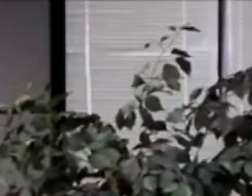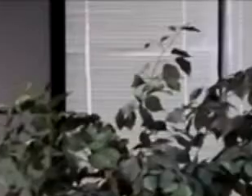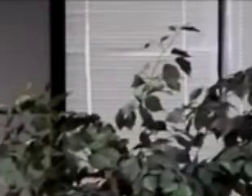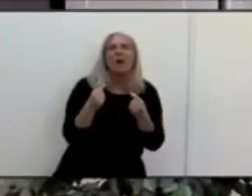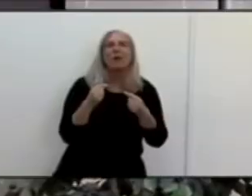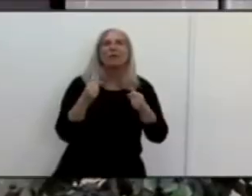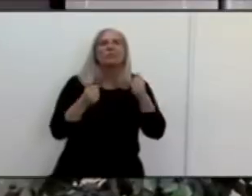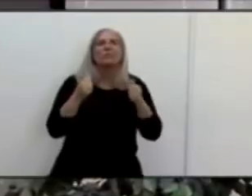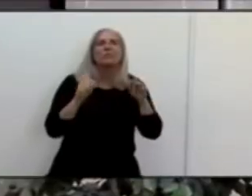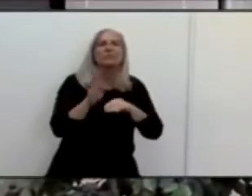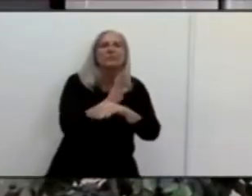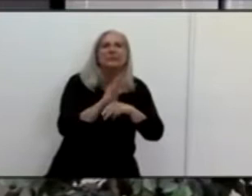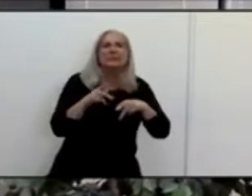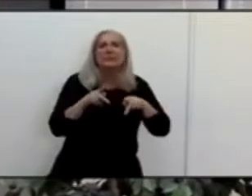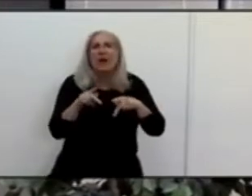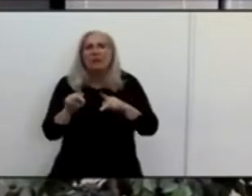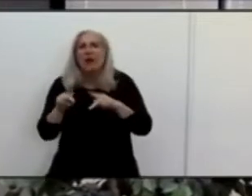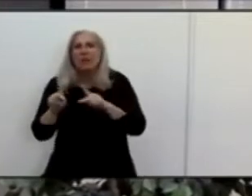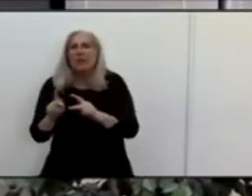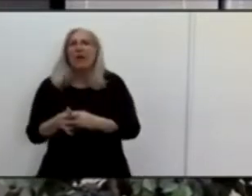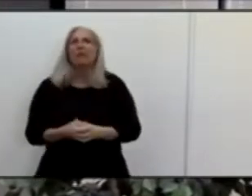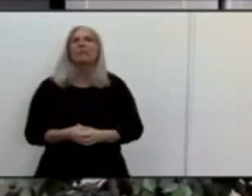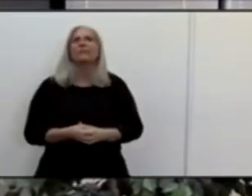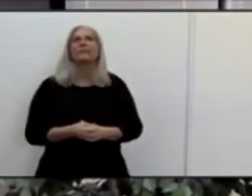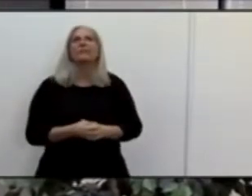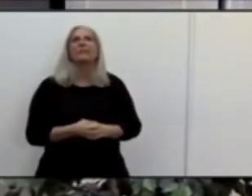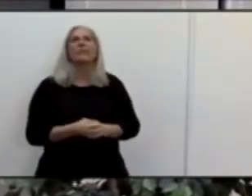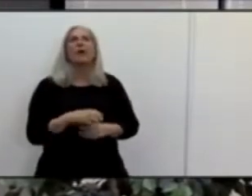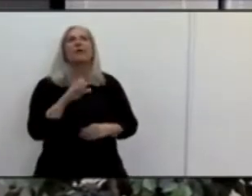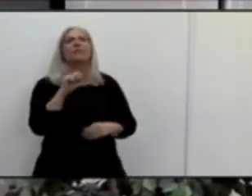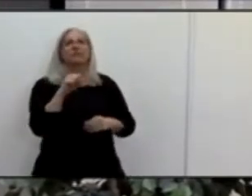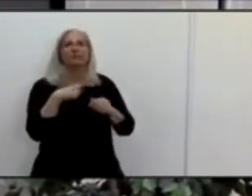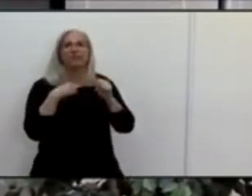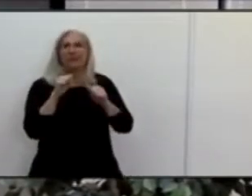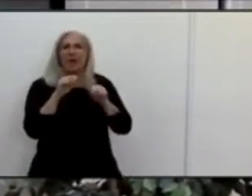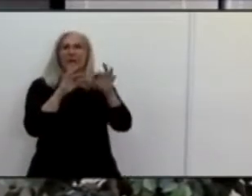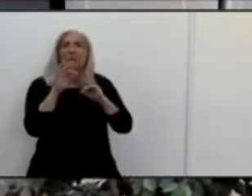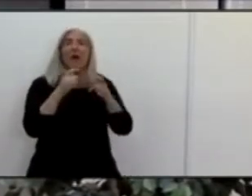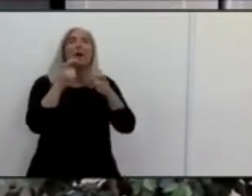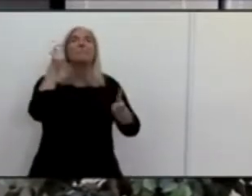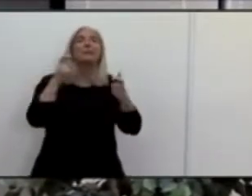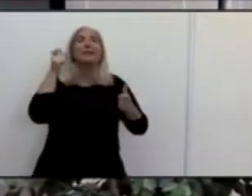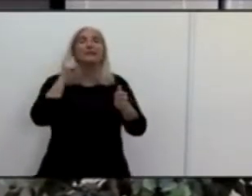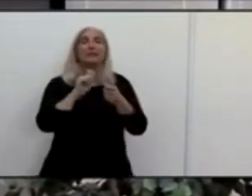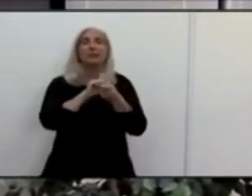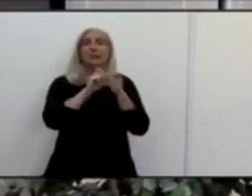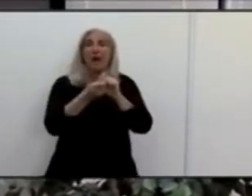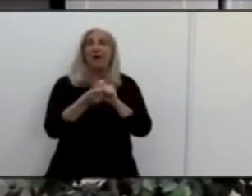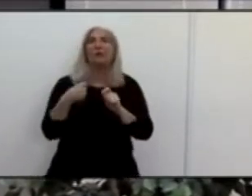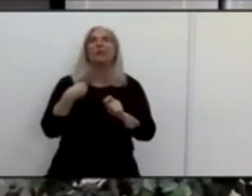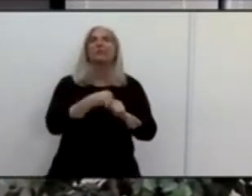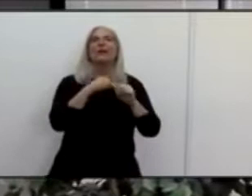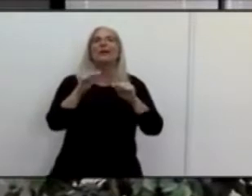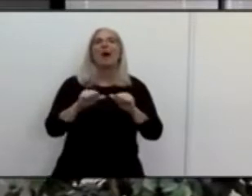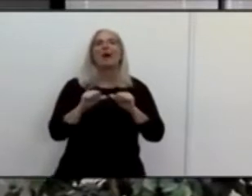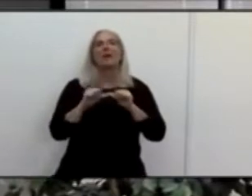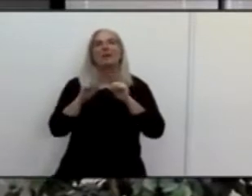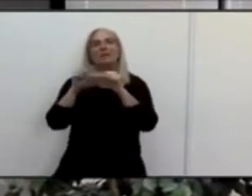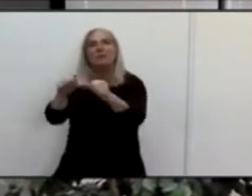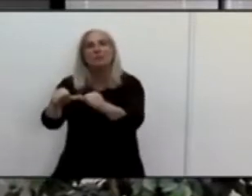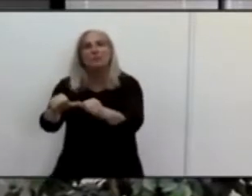you know the biggest like I mentioned the biggest change is probably of the resumption of indoor personal care services, massages,